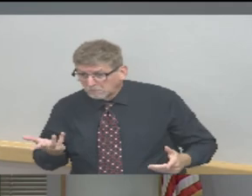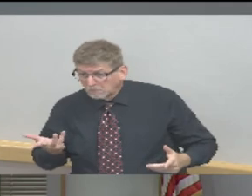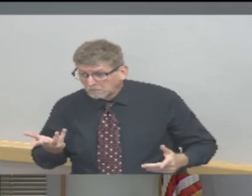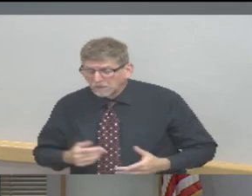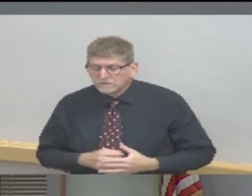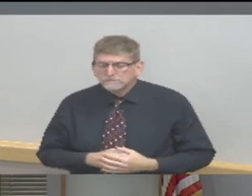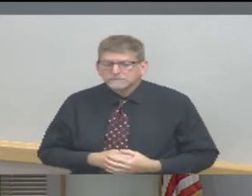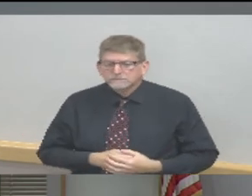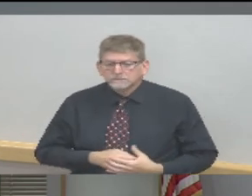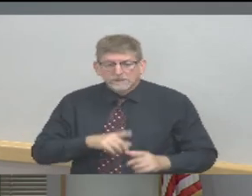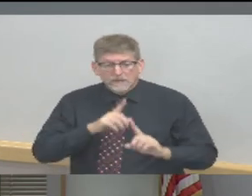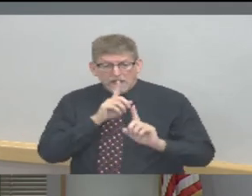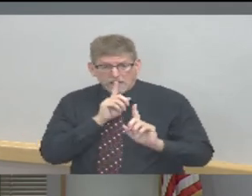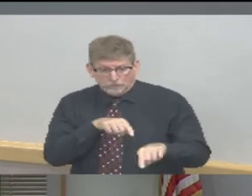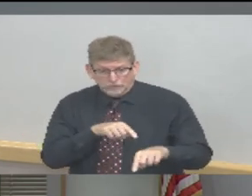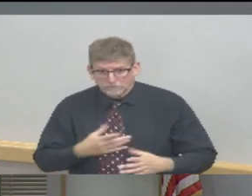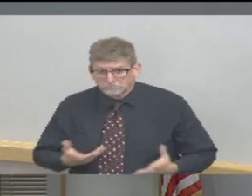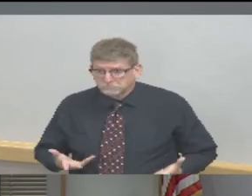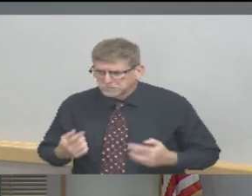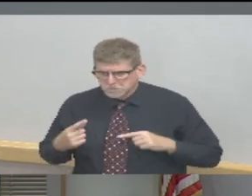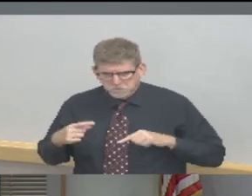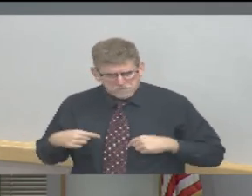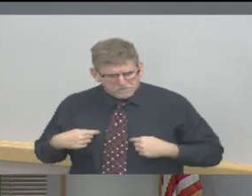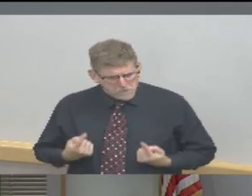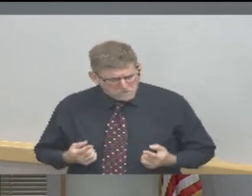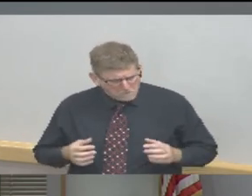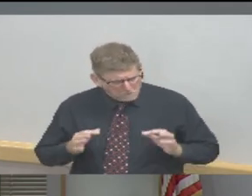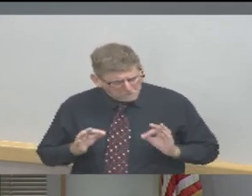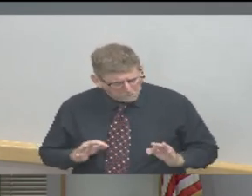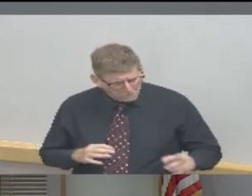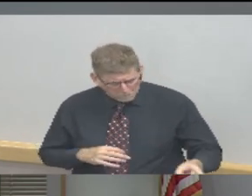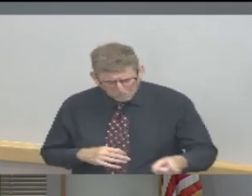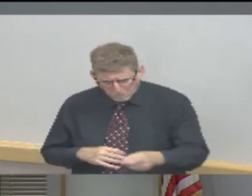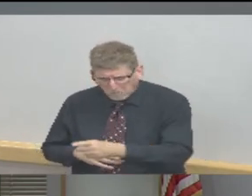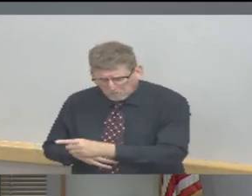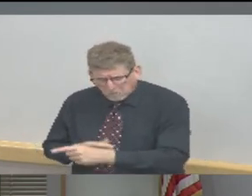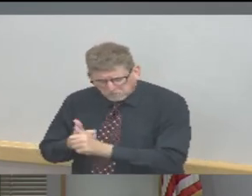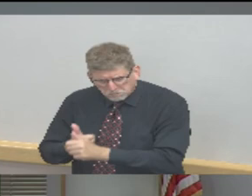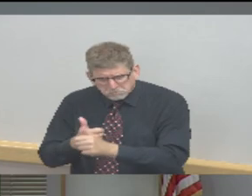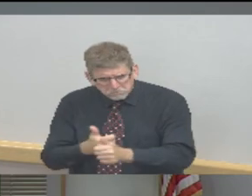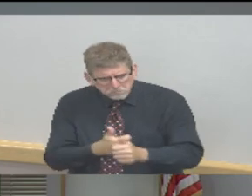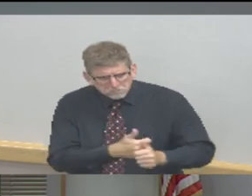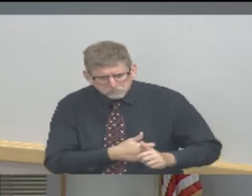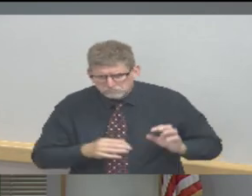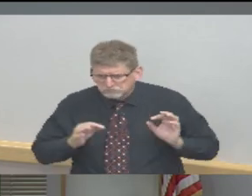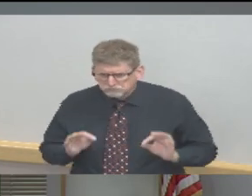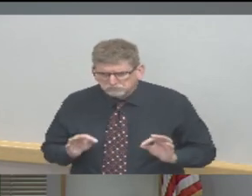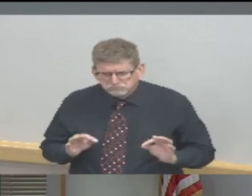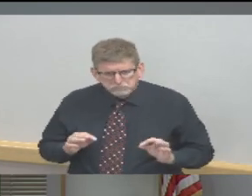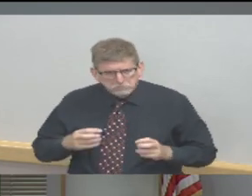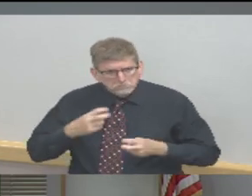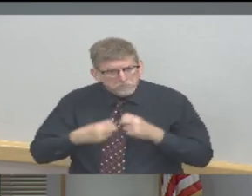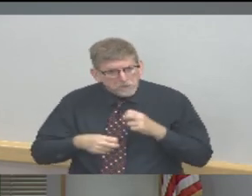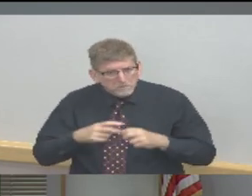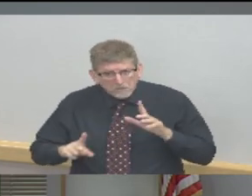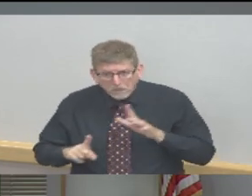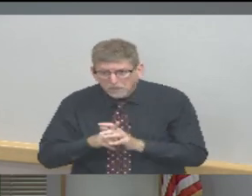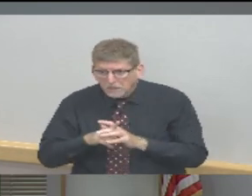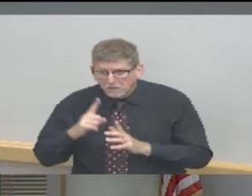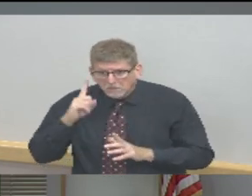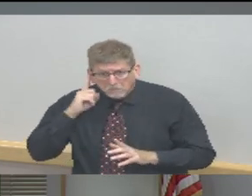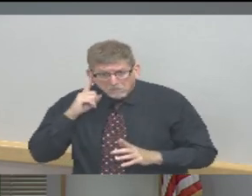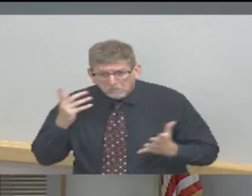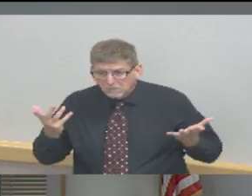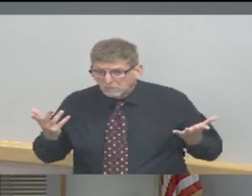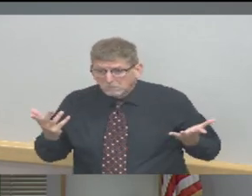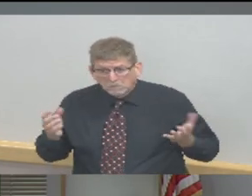So far, I think it's gone well. I have not been informed by our foods staff